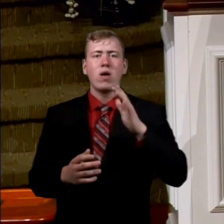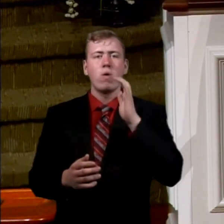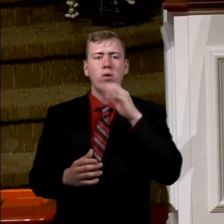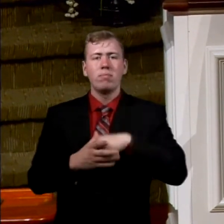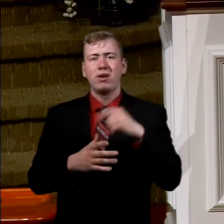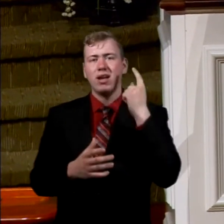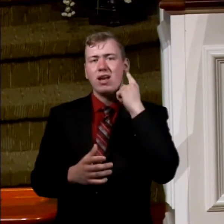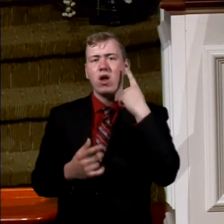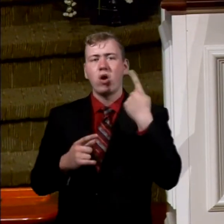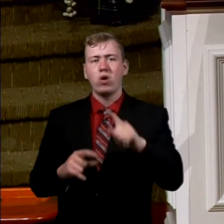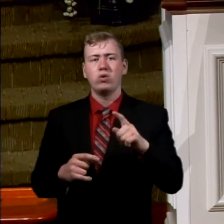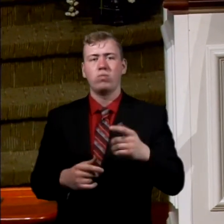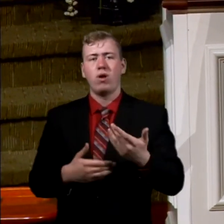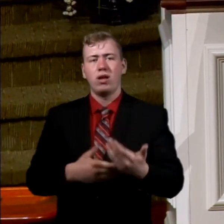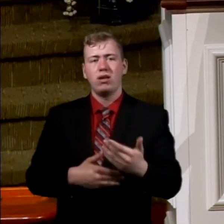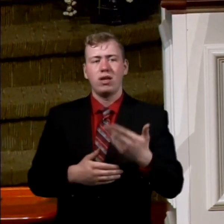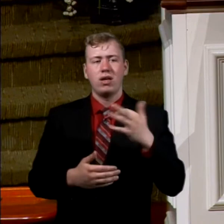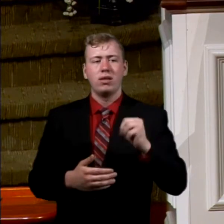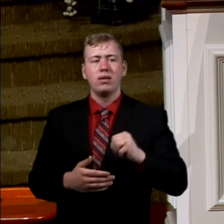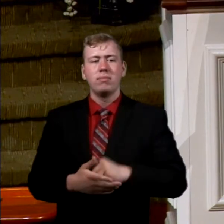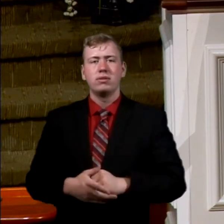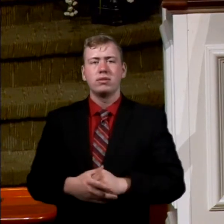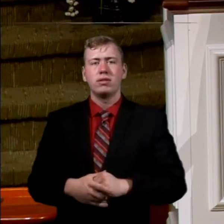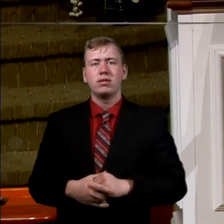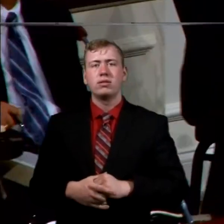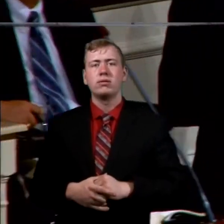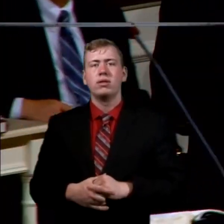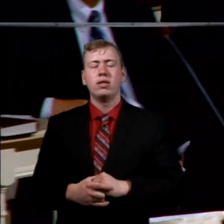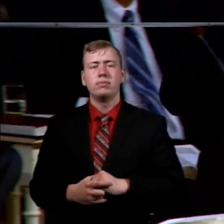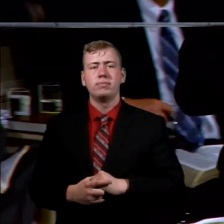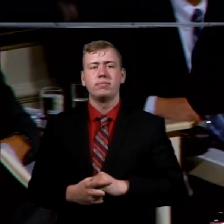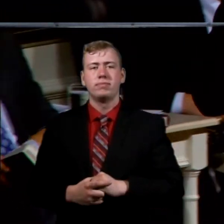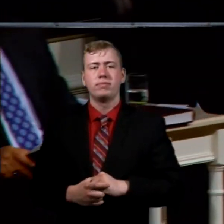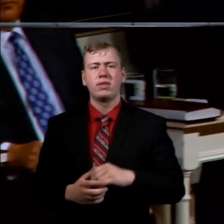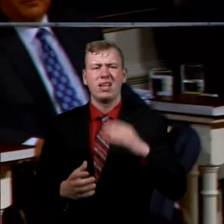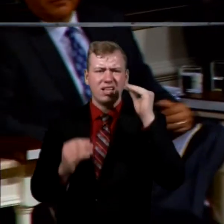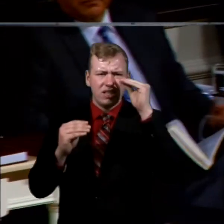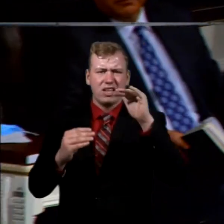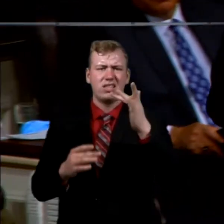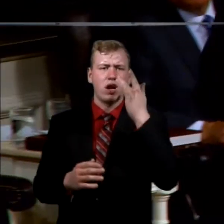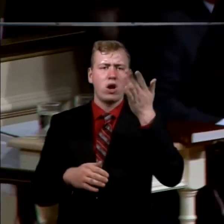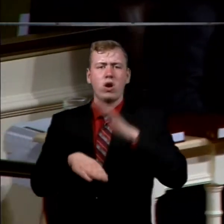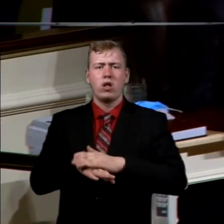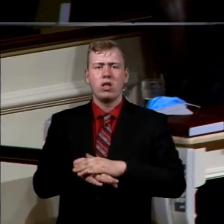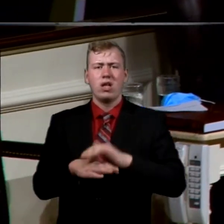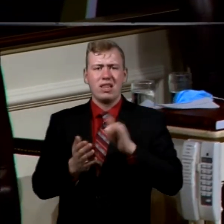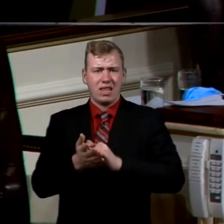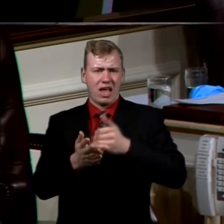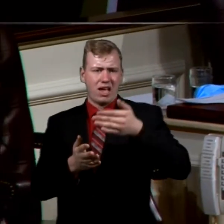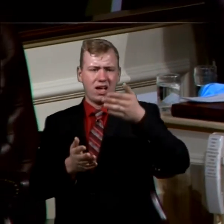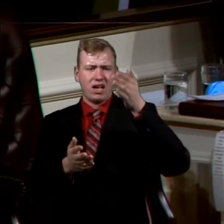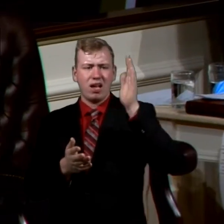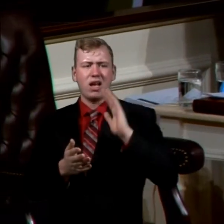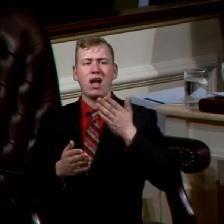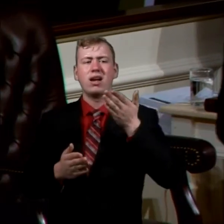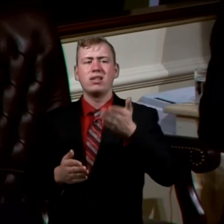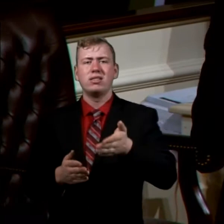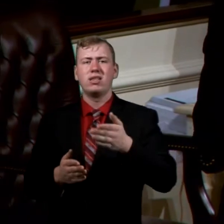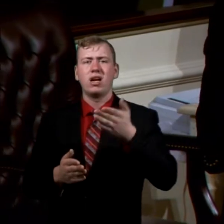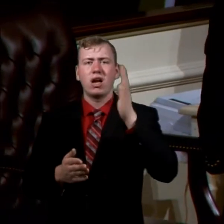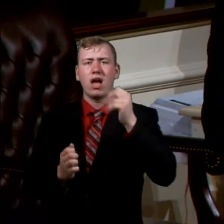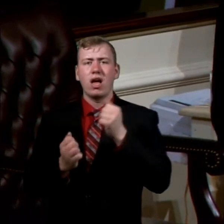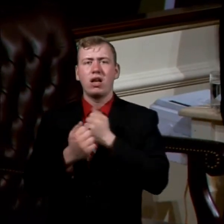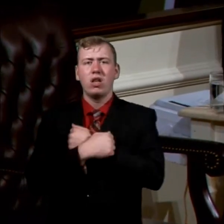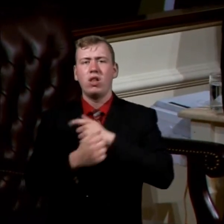them, Jehovah is God. Teaching them early on that God is there. God loves